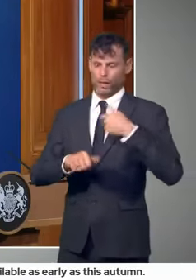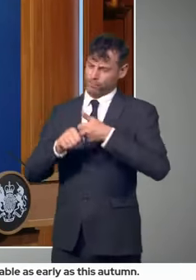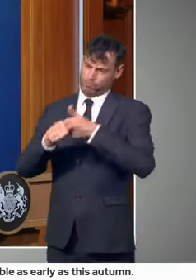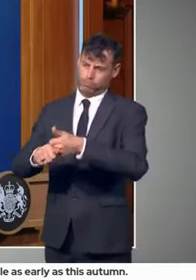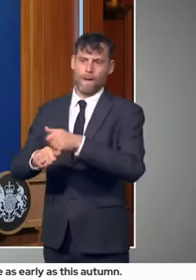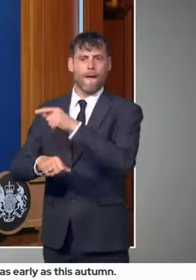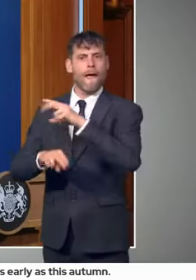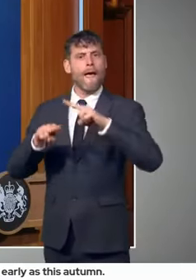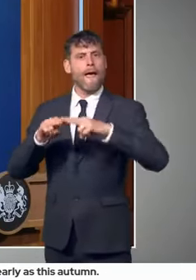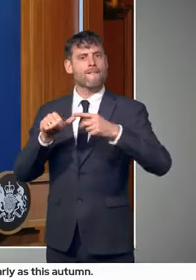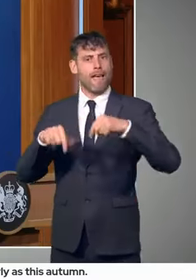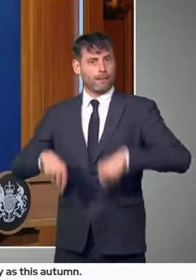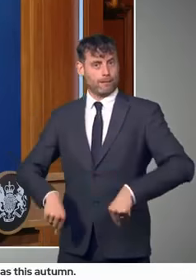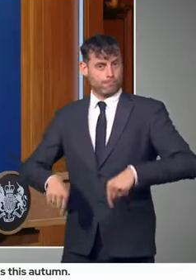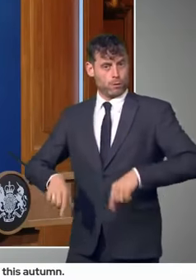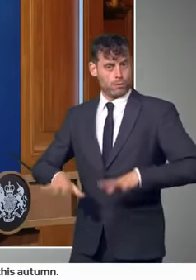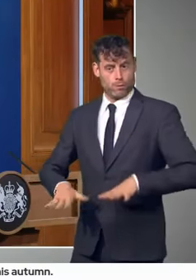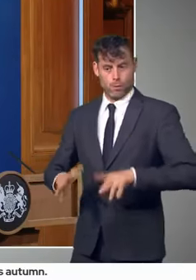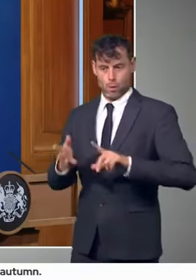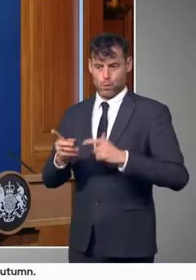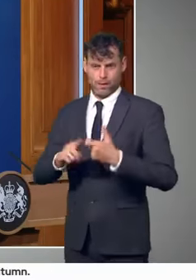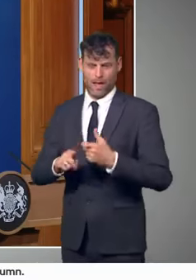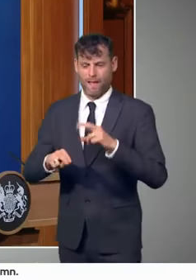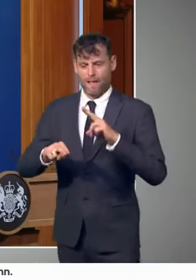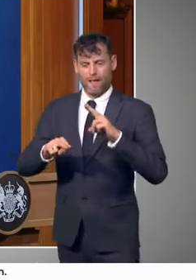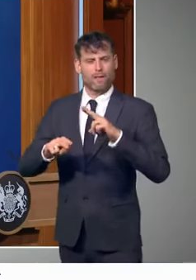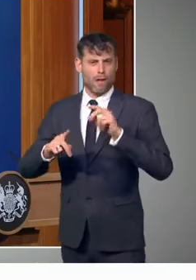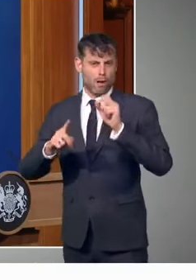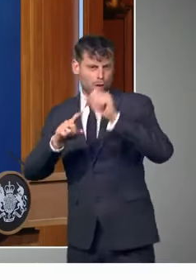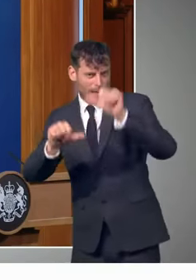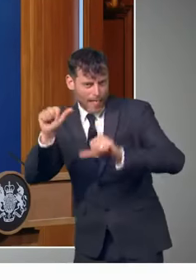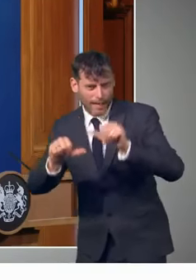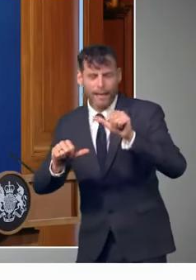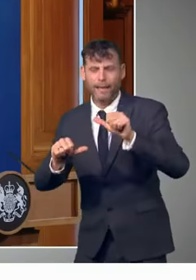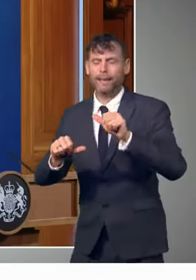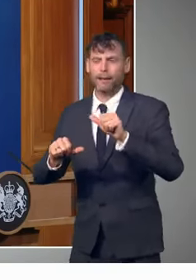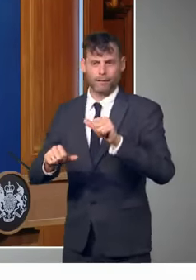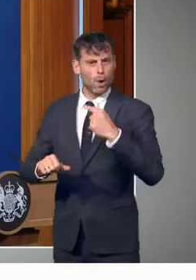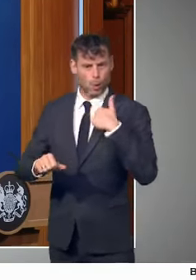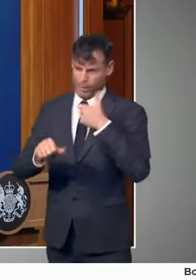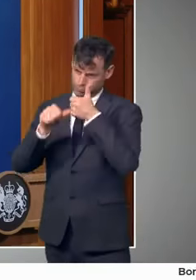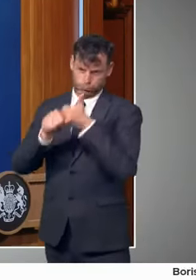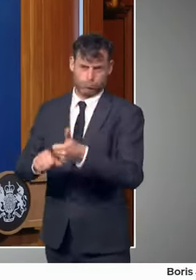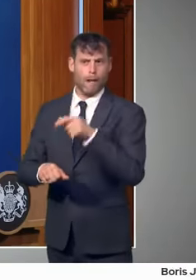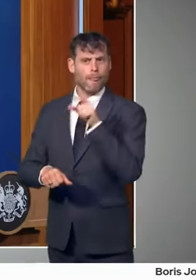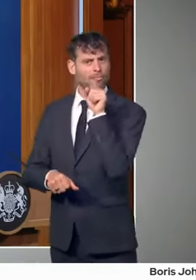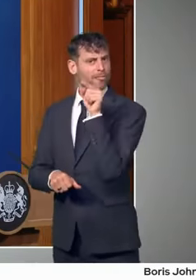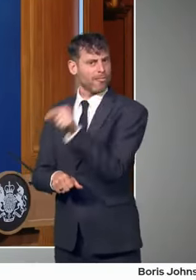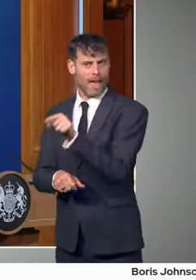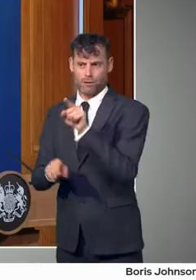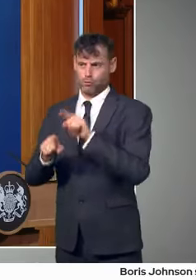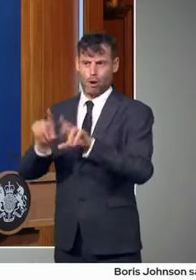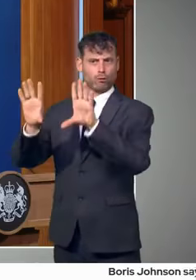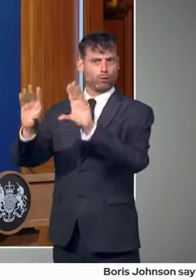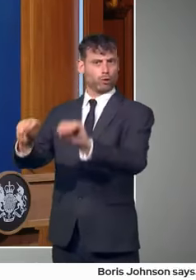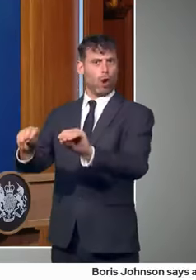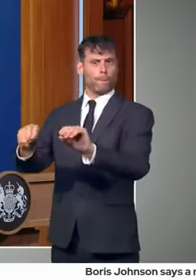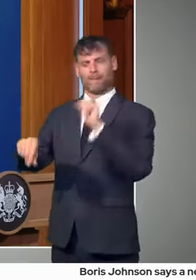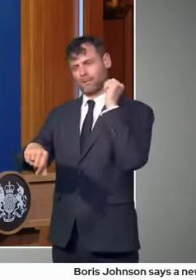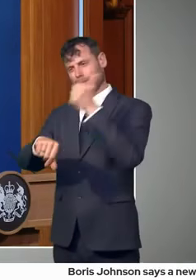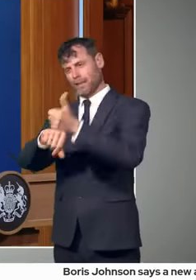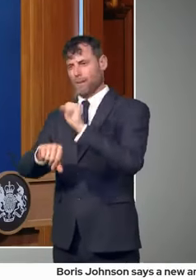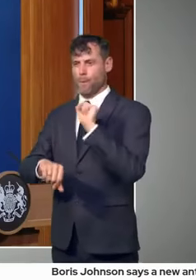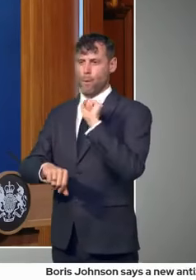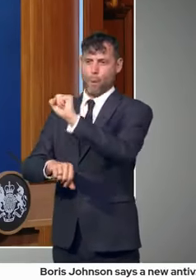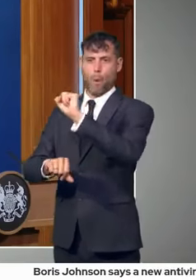FA Football Association, the Premier League, the steps that they're taking to counteract this initiative. But being no